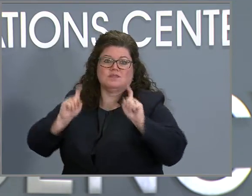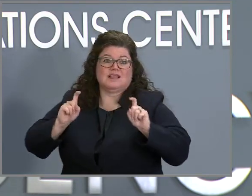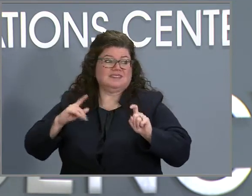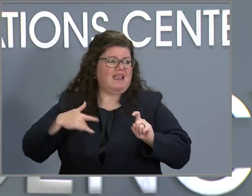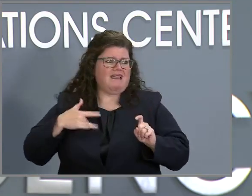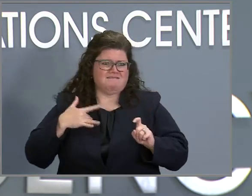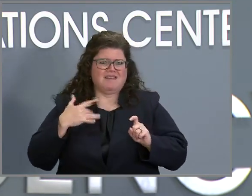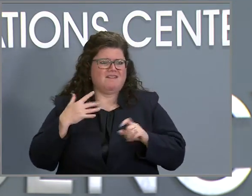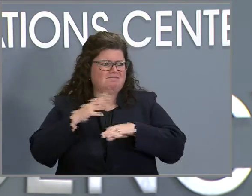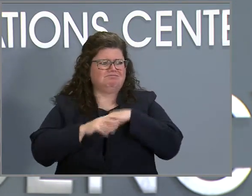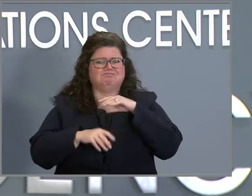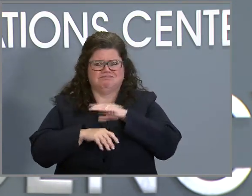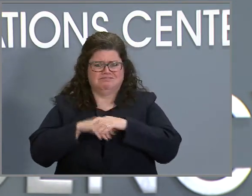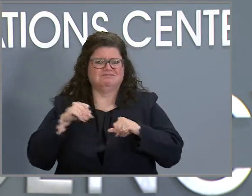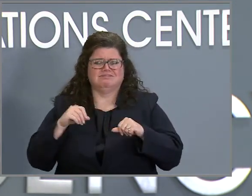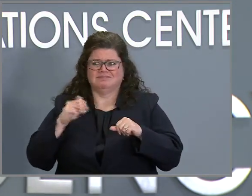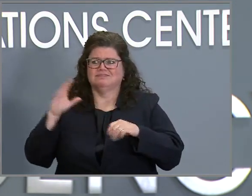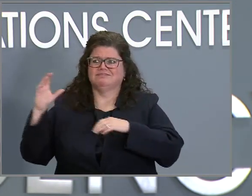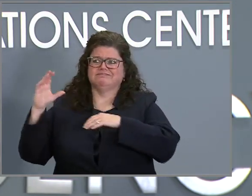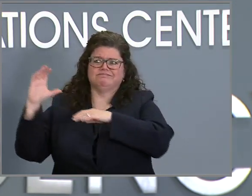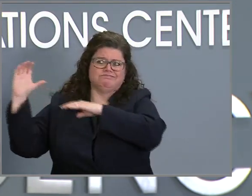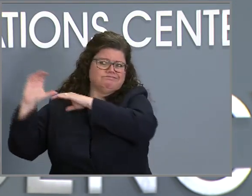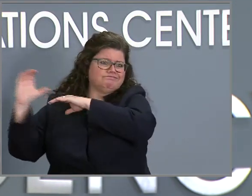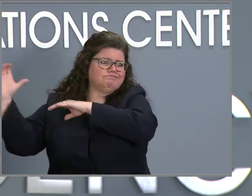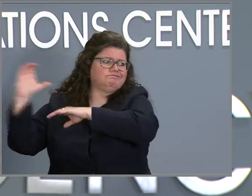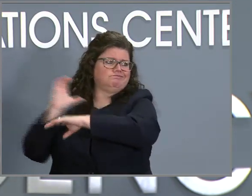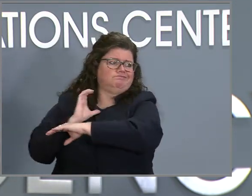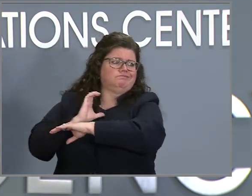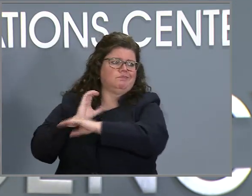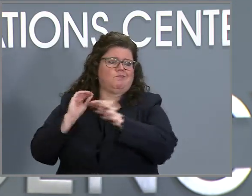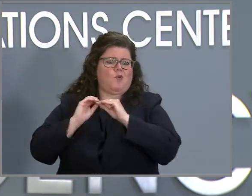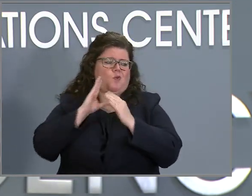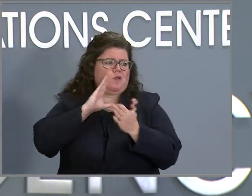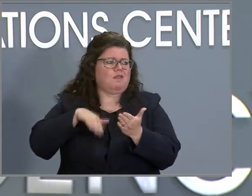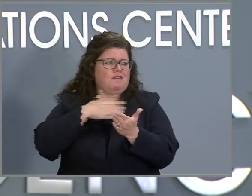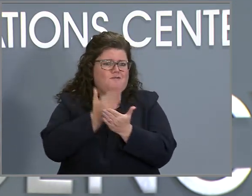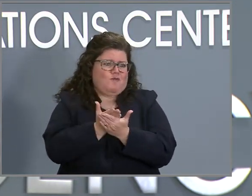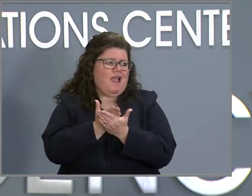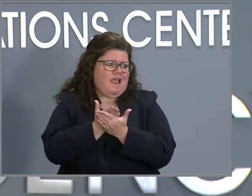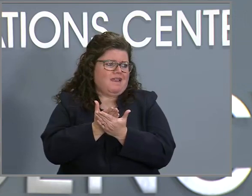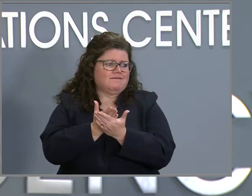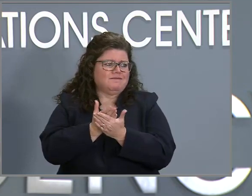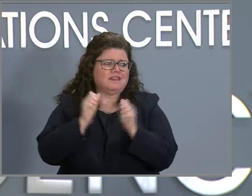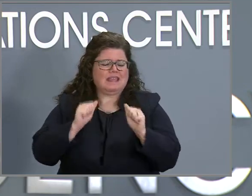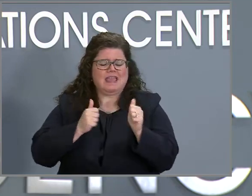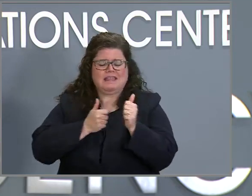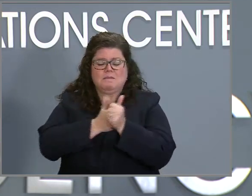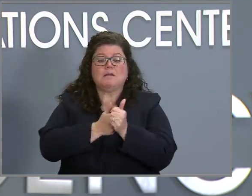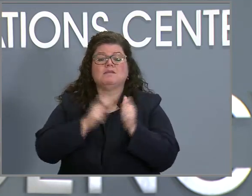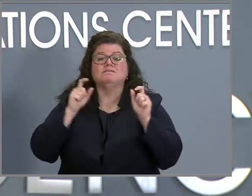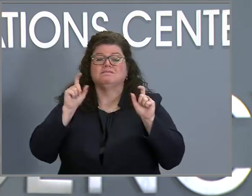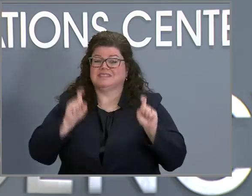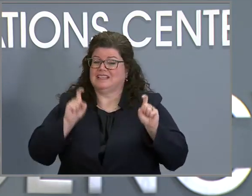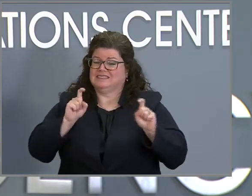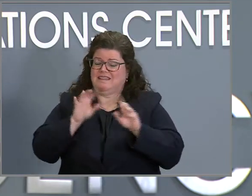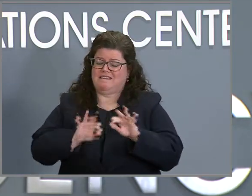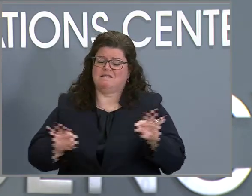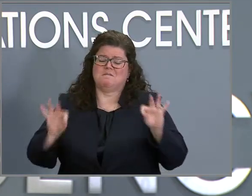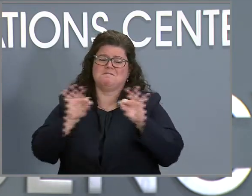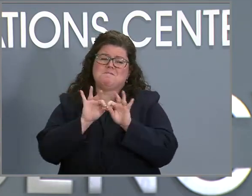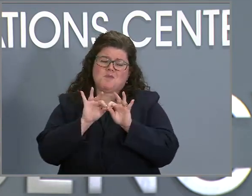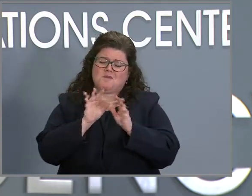confident that we'll get even more tests for us so that we can keep up with this. Testing is a vital part